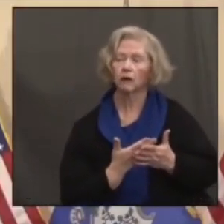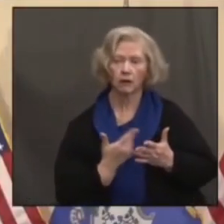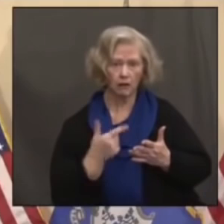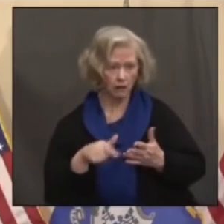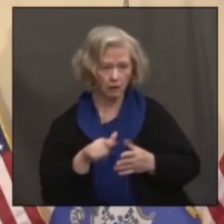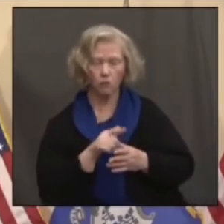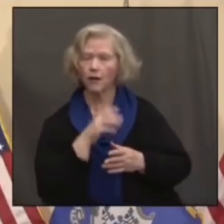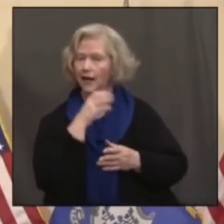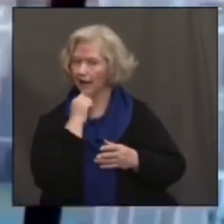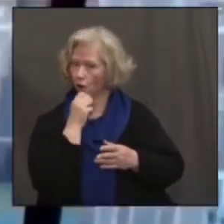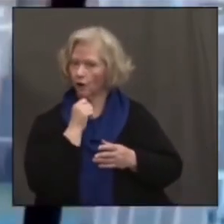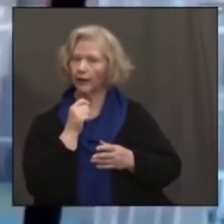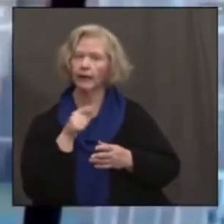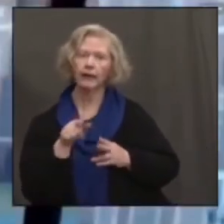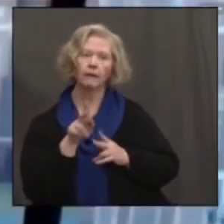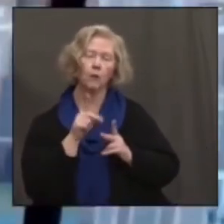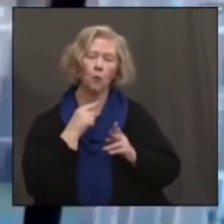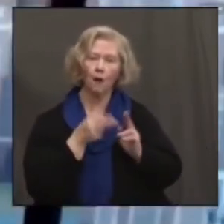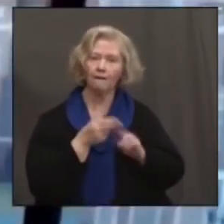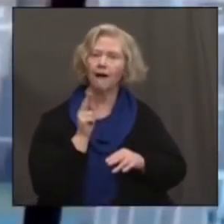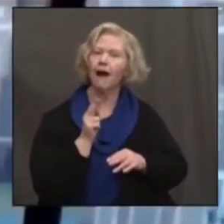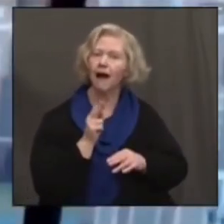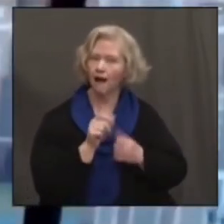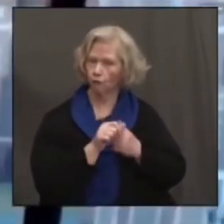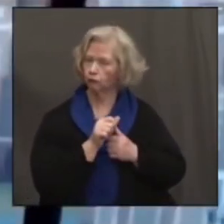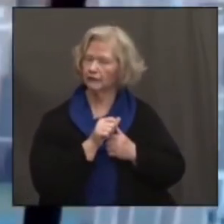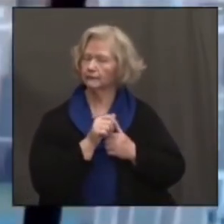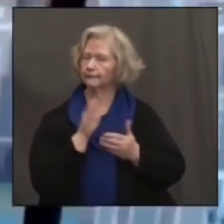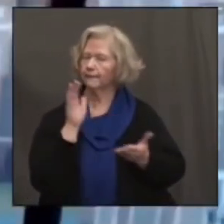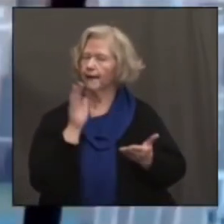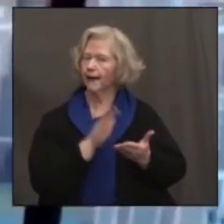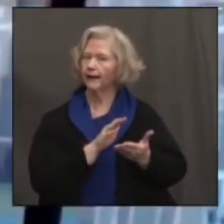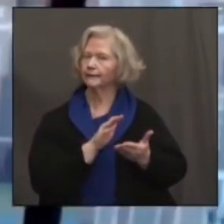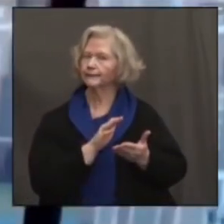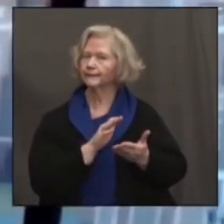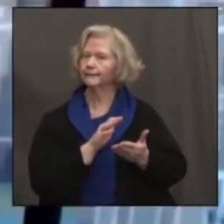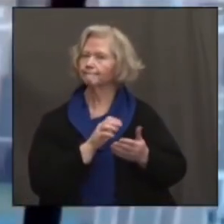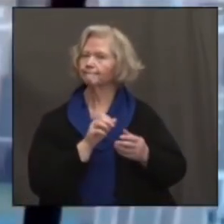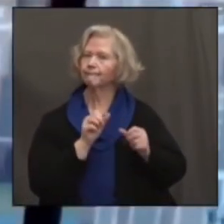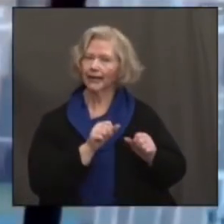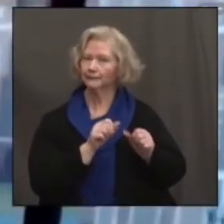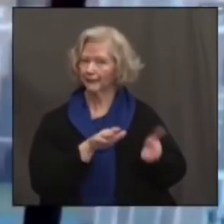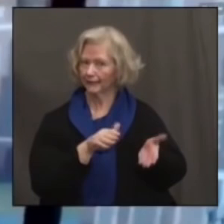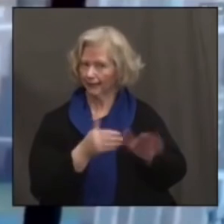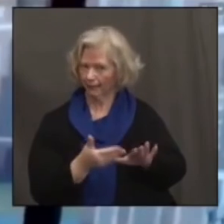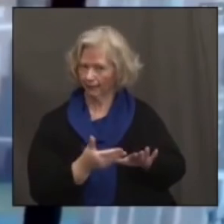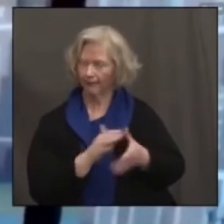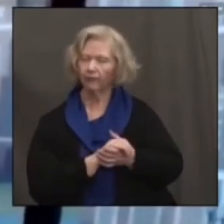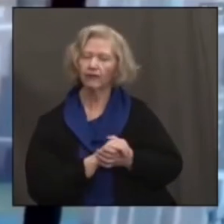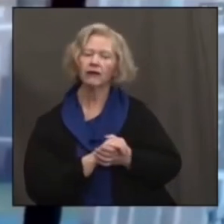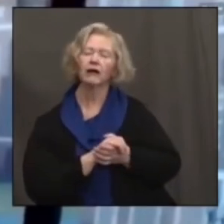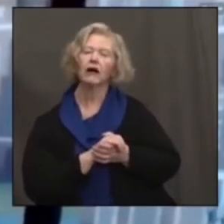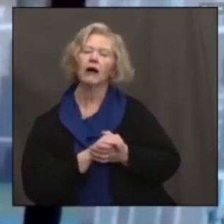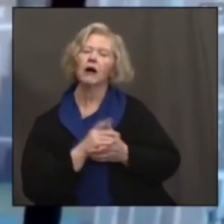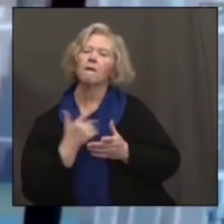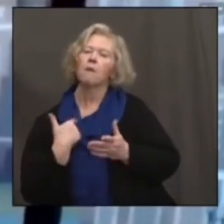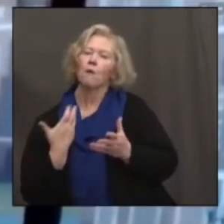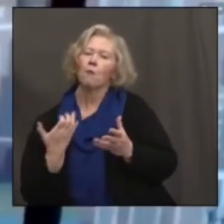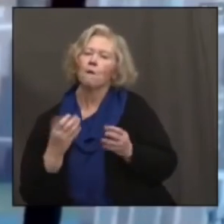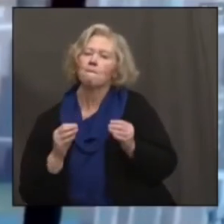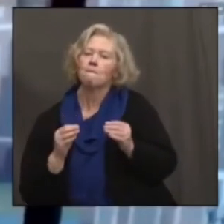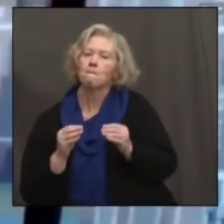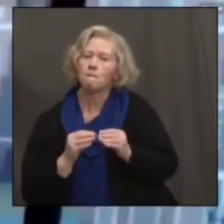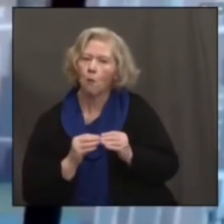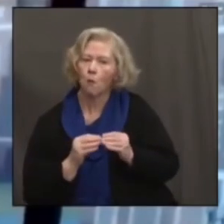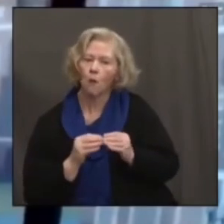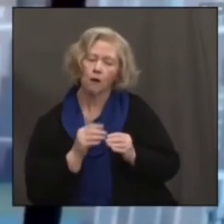most at risk from dying. The next, you know, the next big, you know, goal is to get those rates up, not just for the